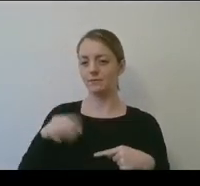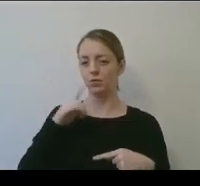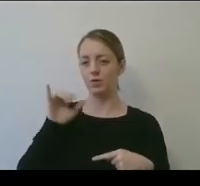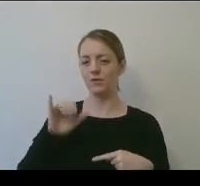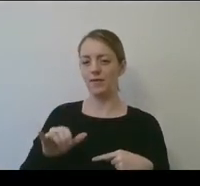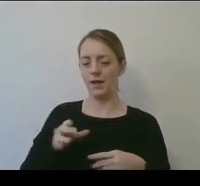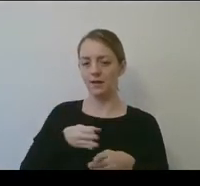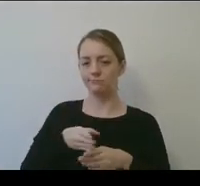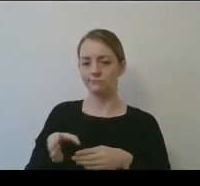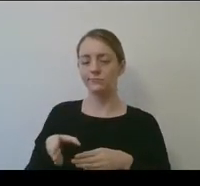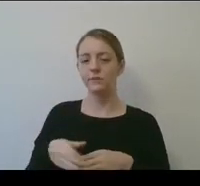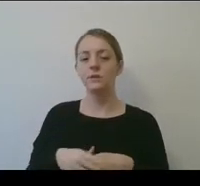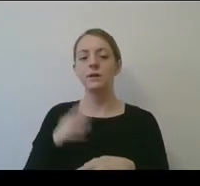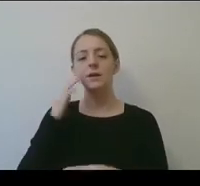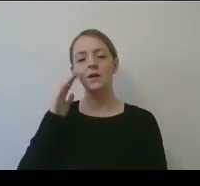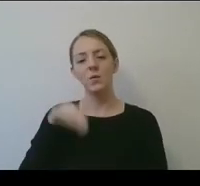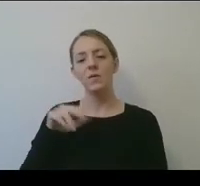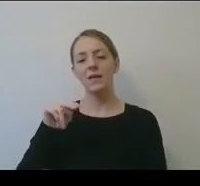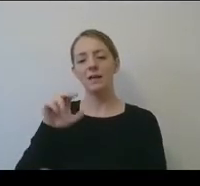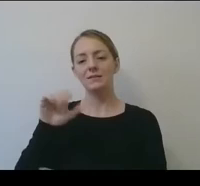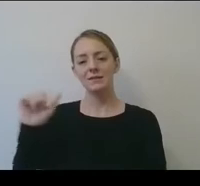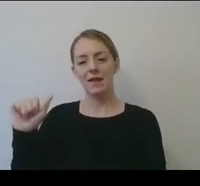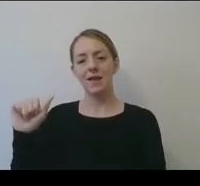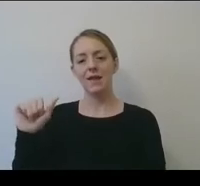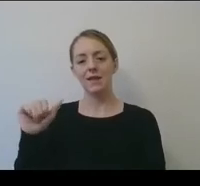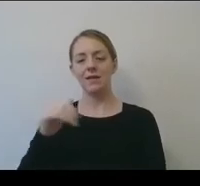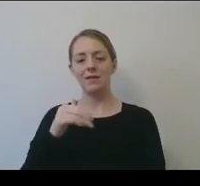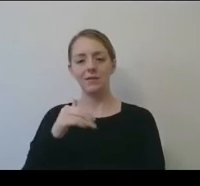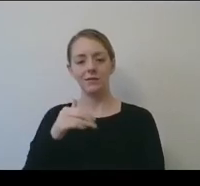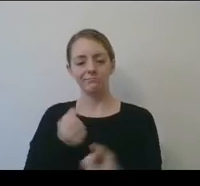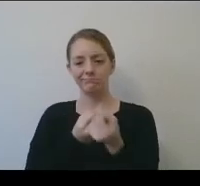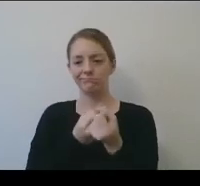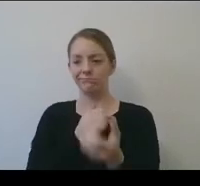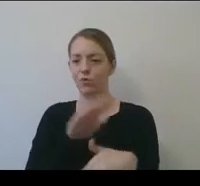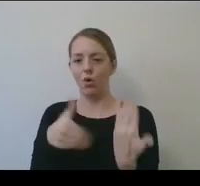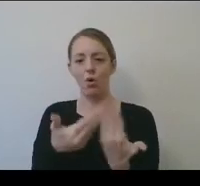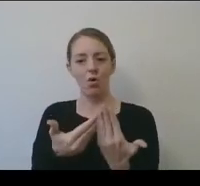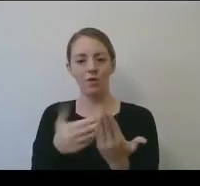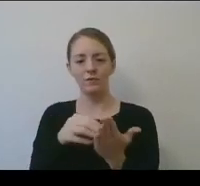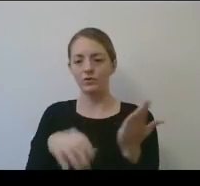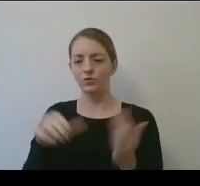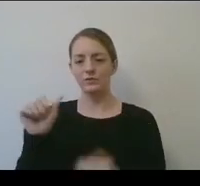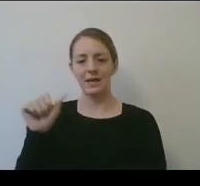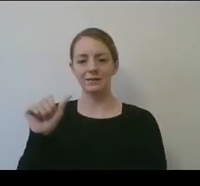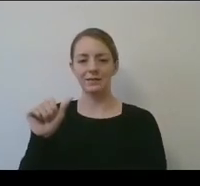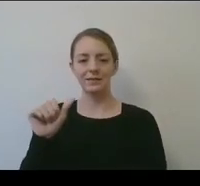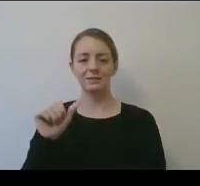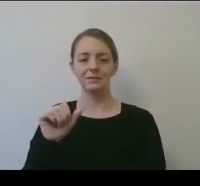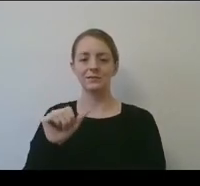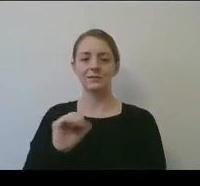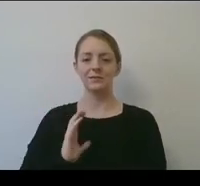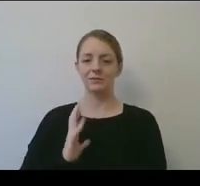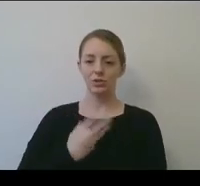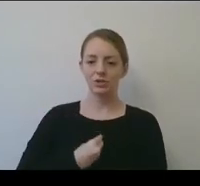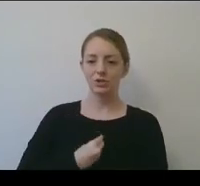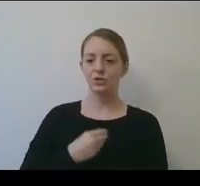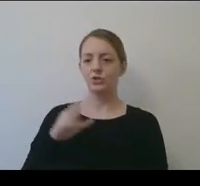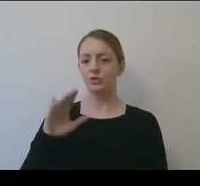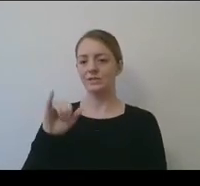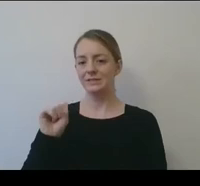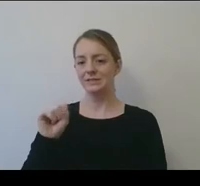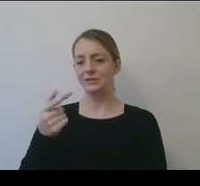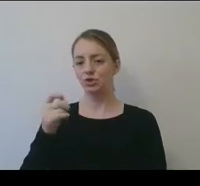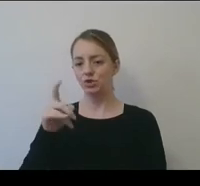is committed to supporting all of our student-athletes, cisgender, transgender, non-binary, as we move forward with decisions that are being made around